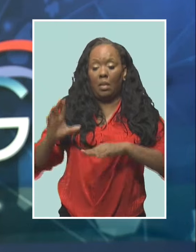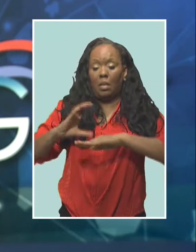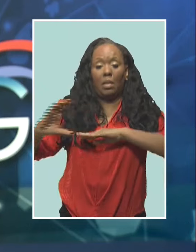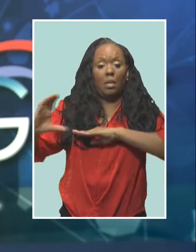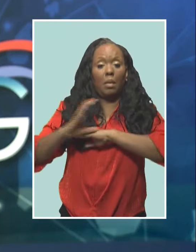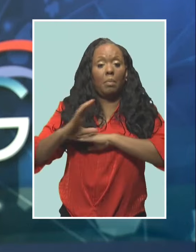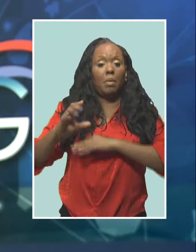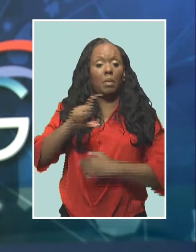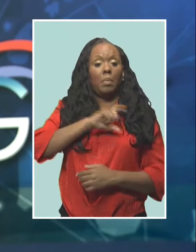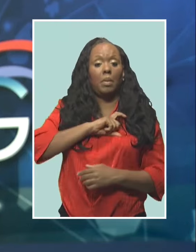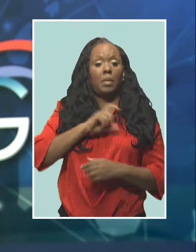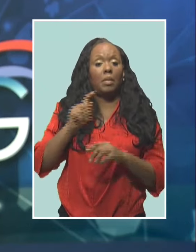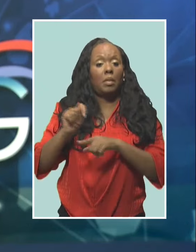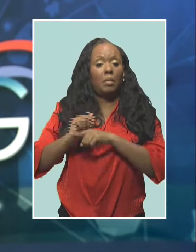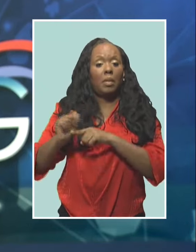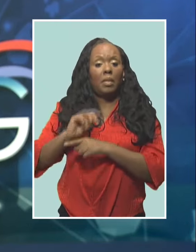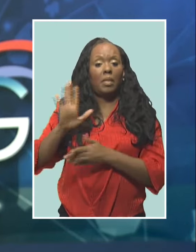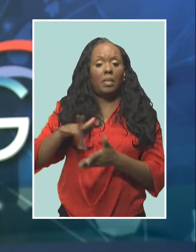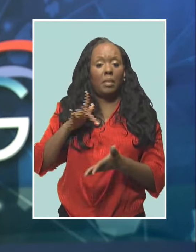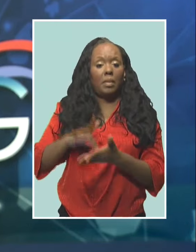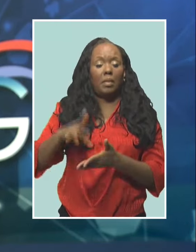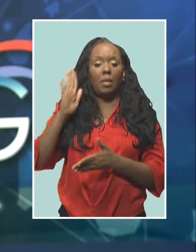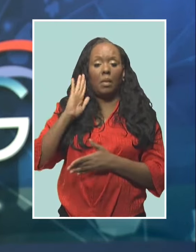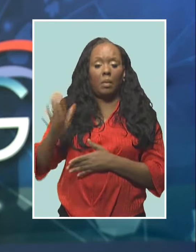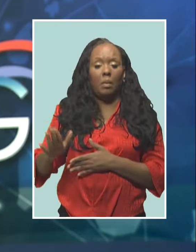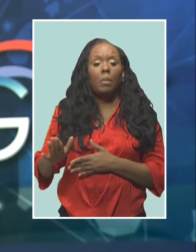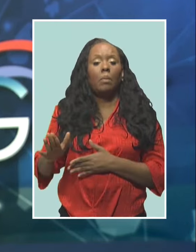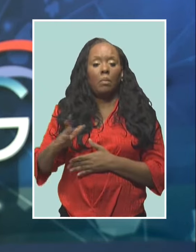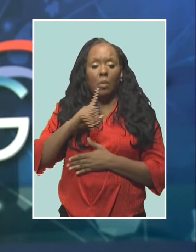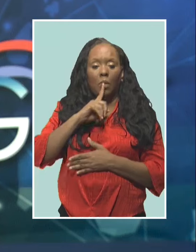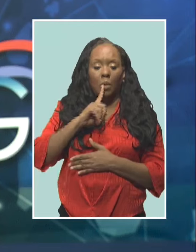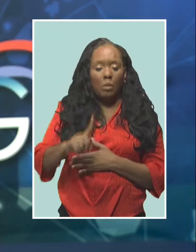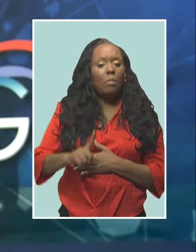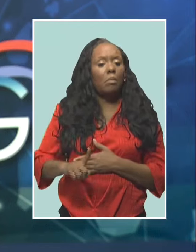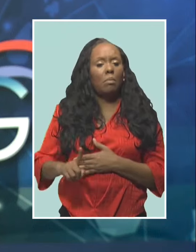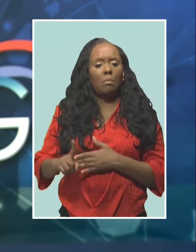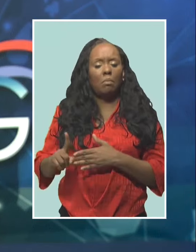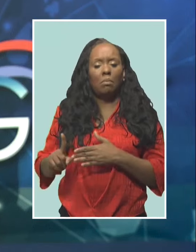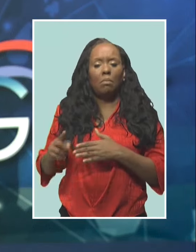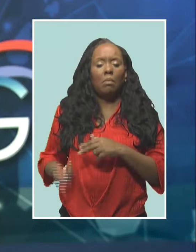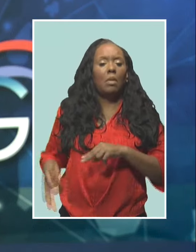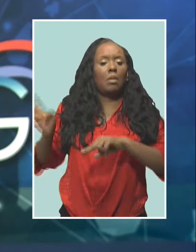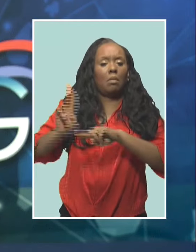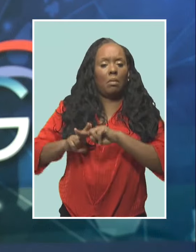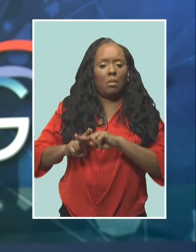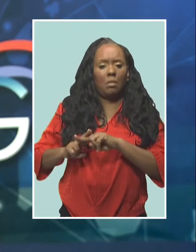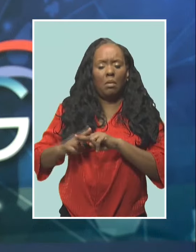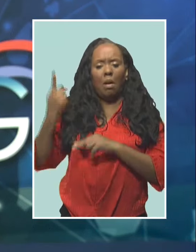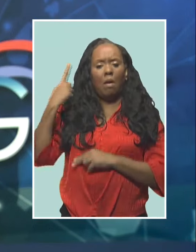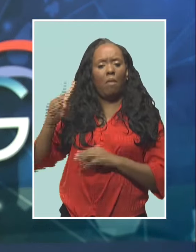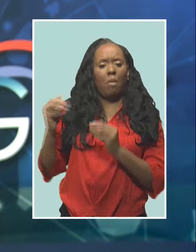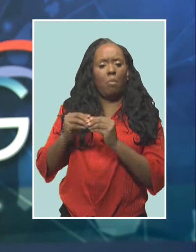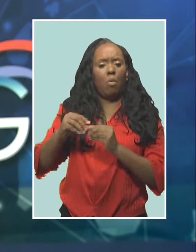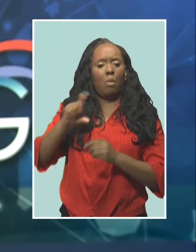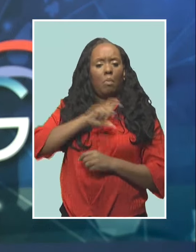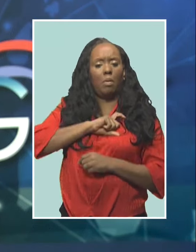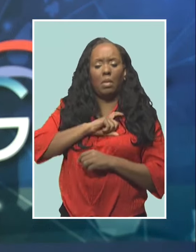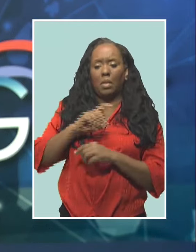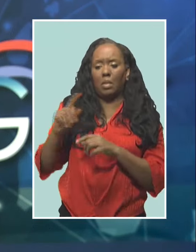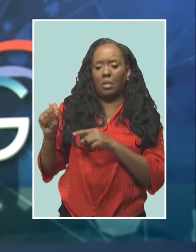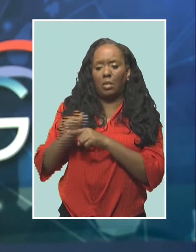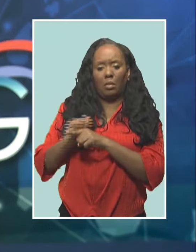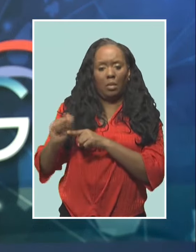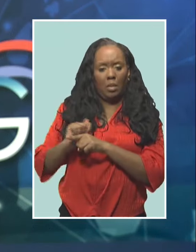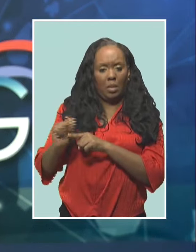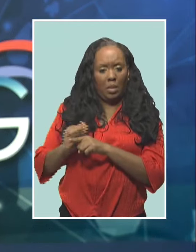are expected to significantly increase the Christchurch facility's capacity for police recruits. Commandant Rodney Archer